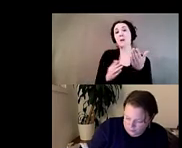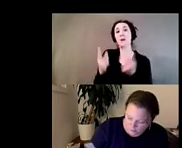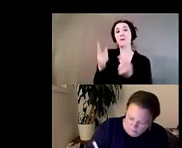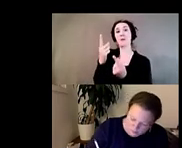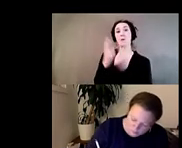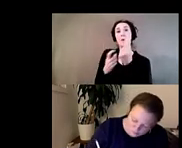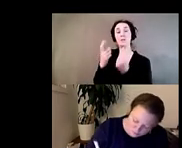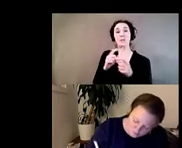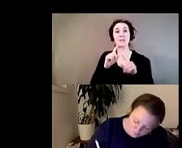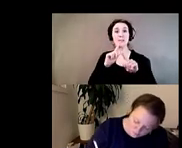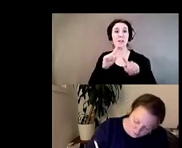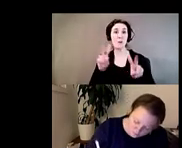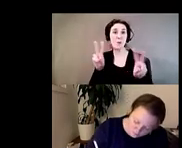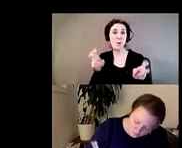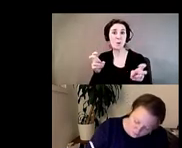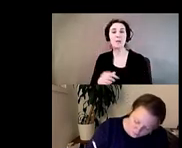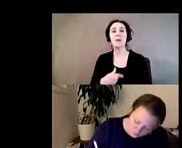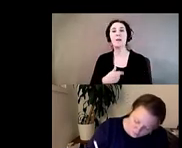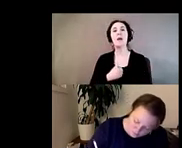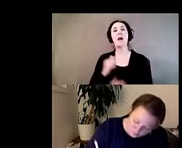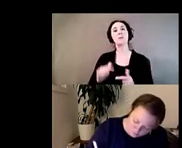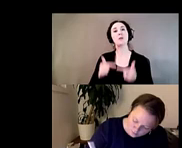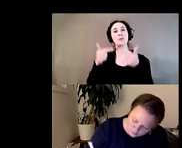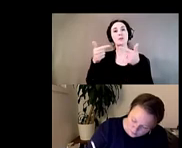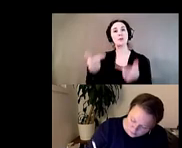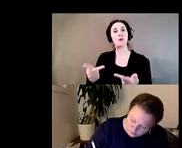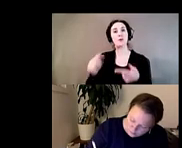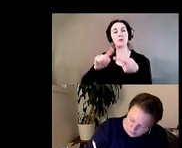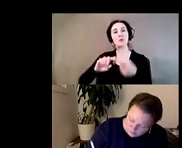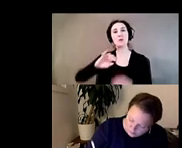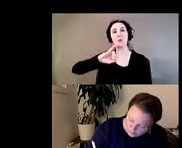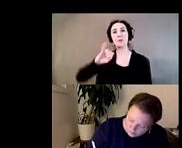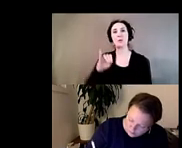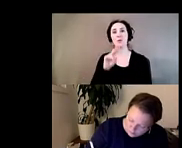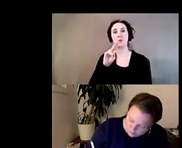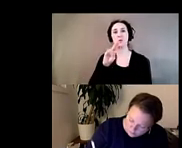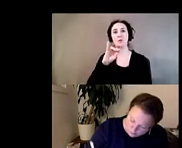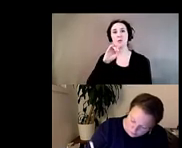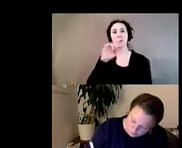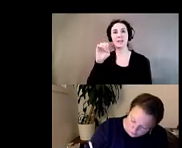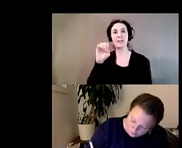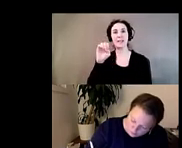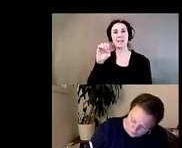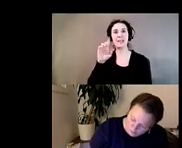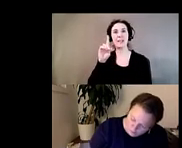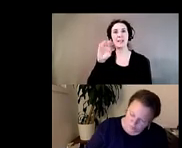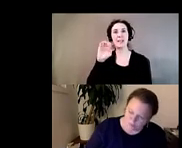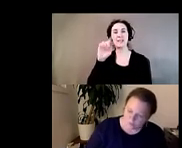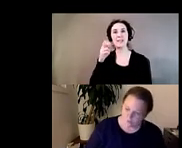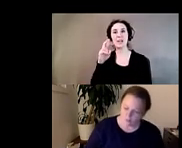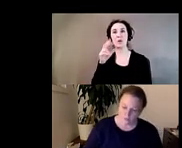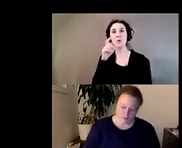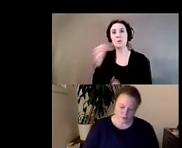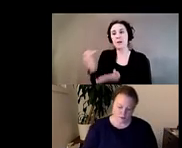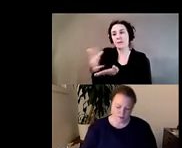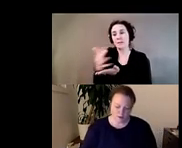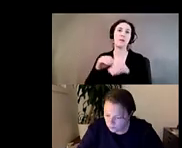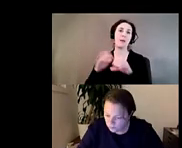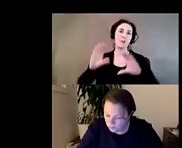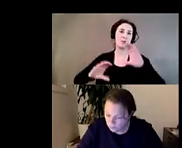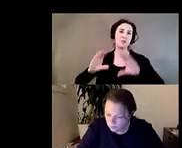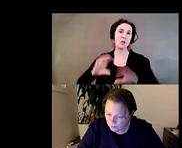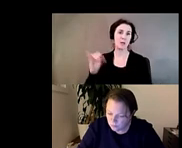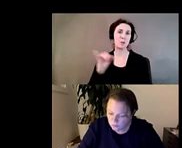I'm going to turn it over now to our co-host Julie Decker who's been assembling some quotes and working with those contributors.